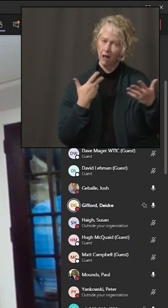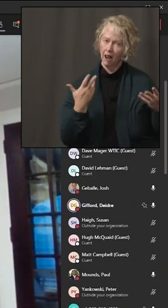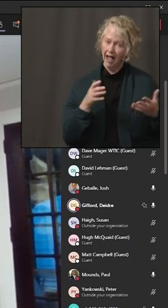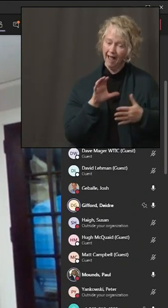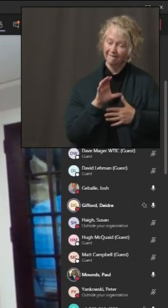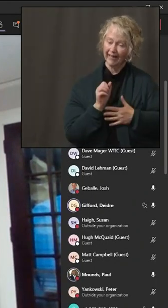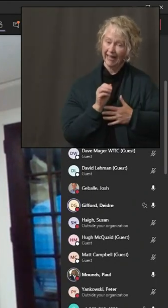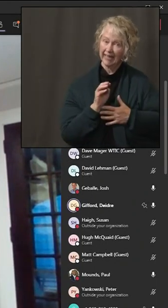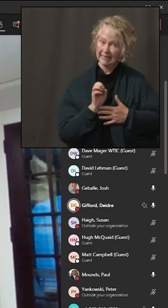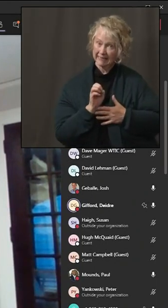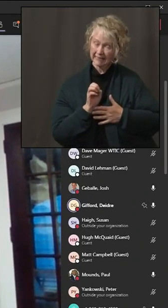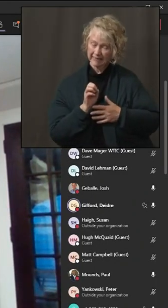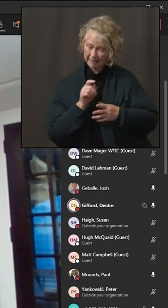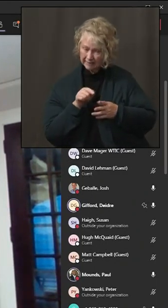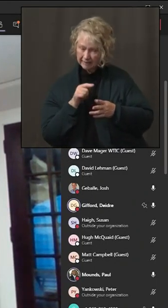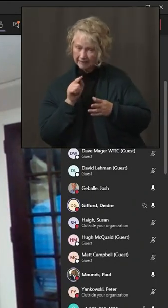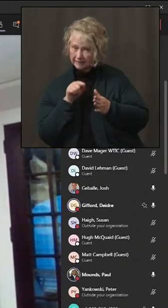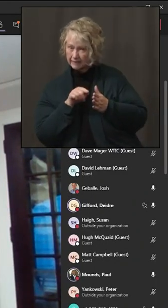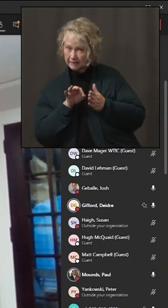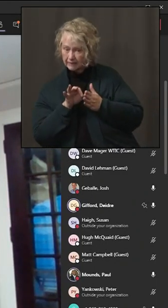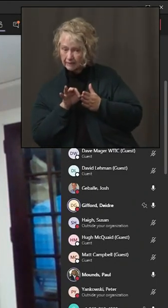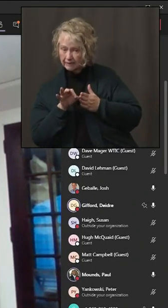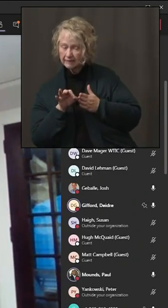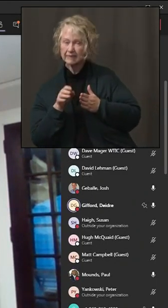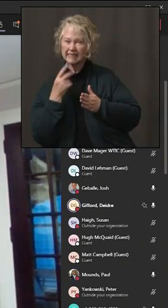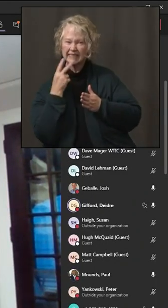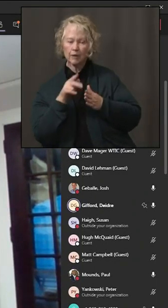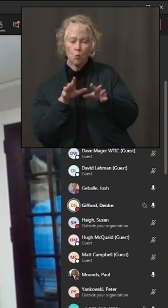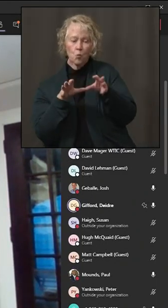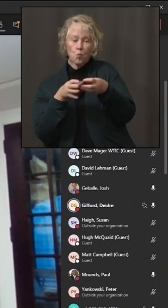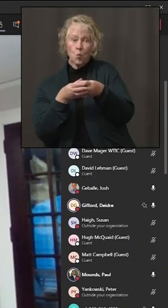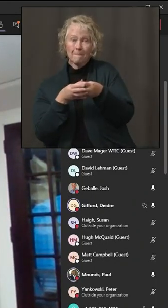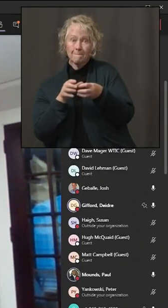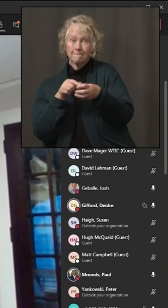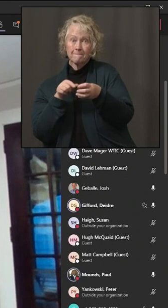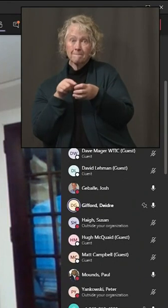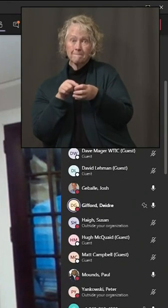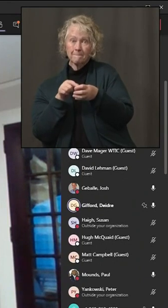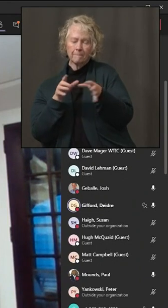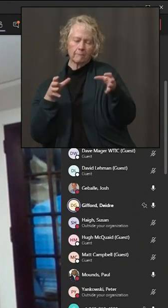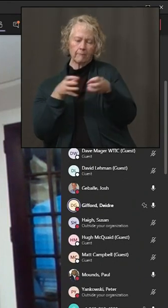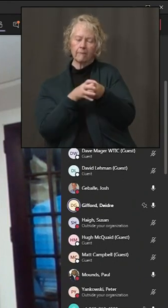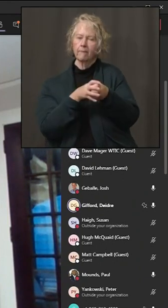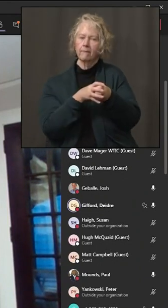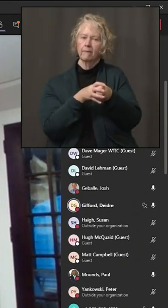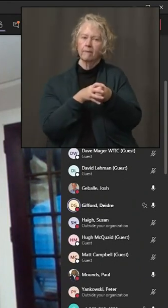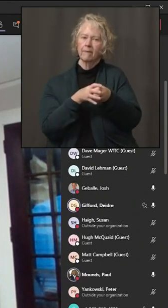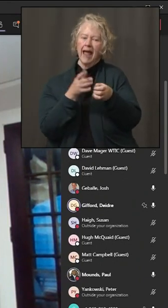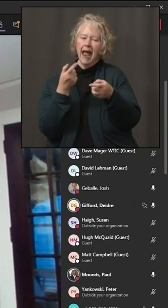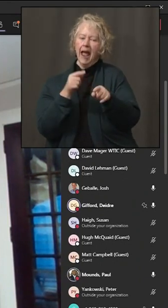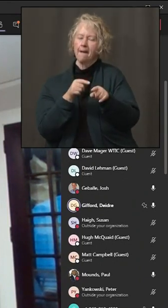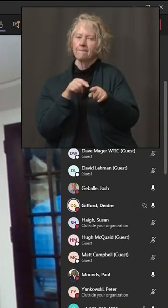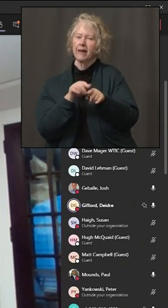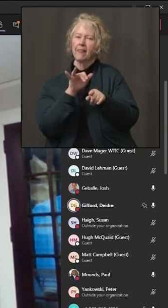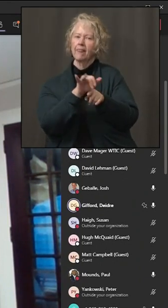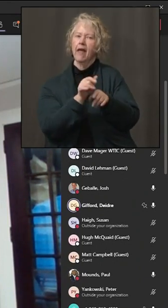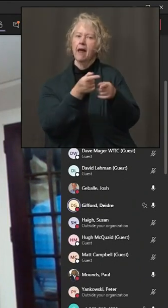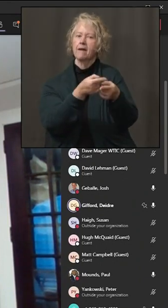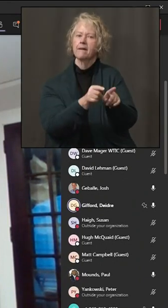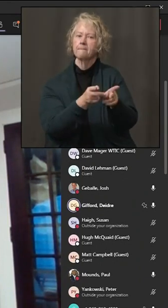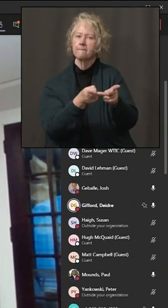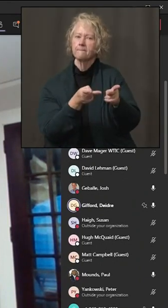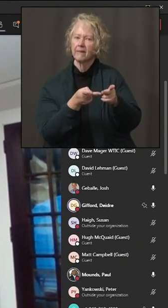cases now, but in some cases we can trace groups of infections back to a certain location or type of venue.